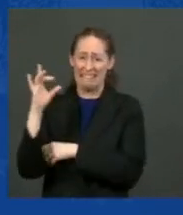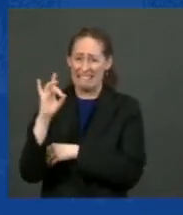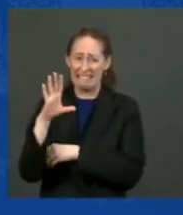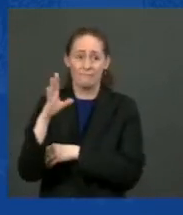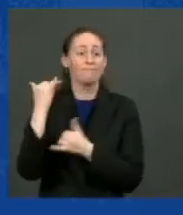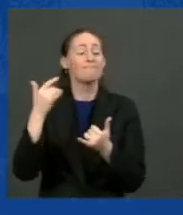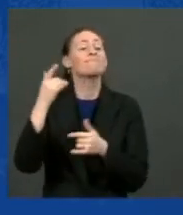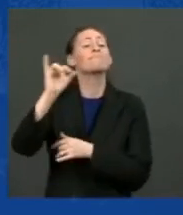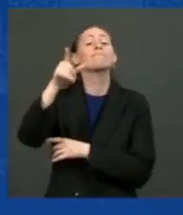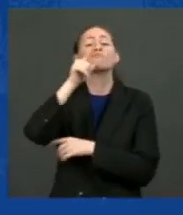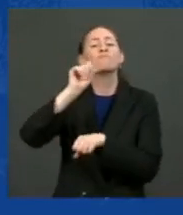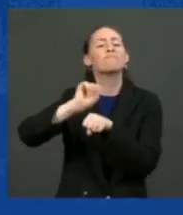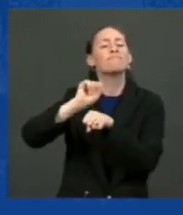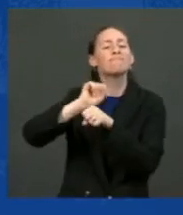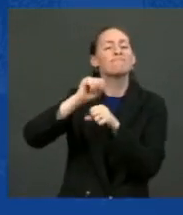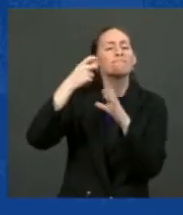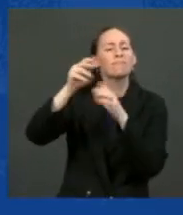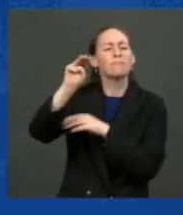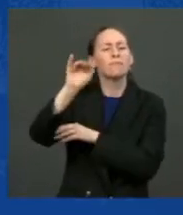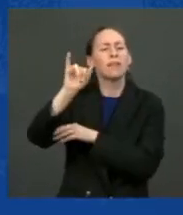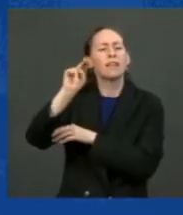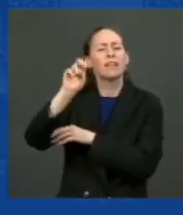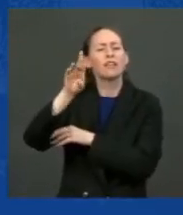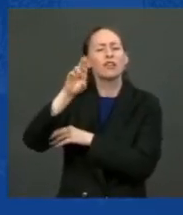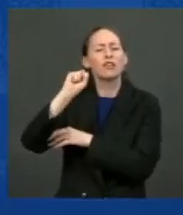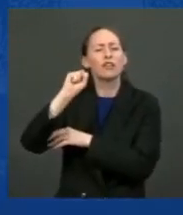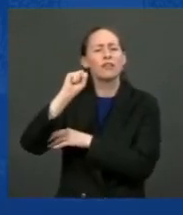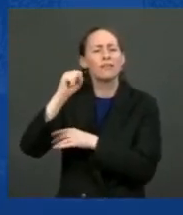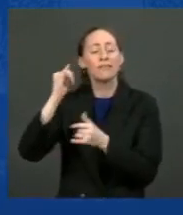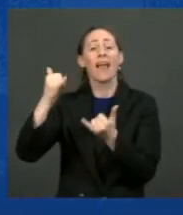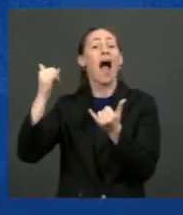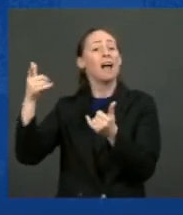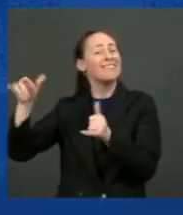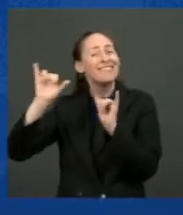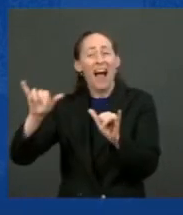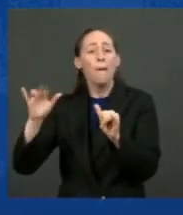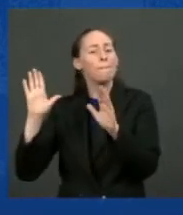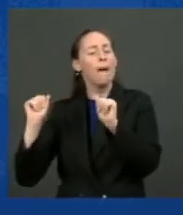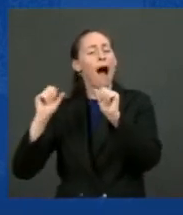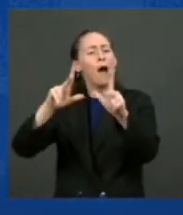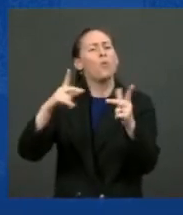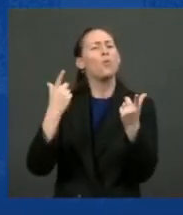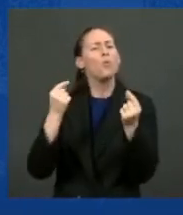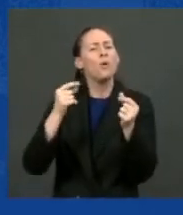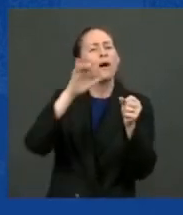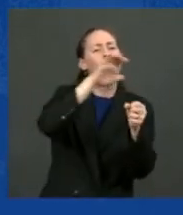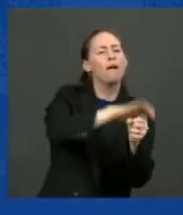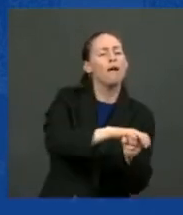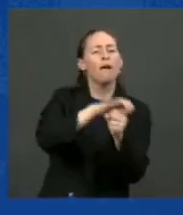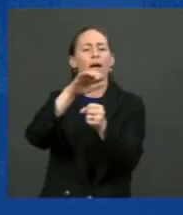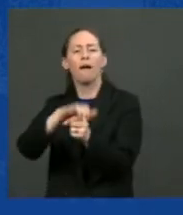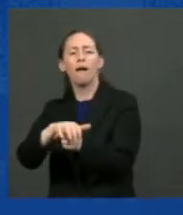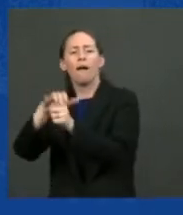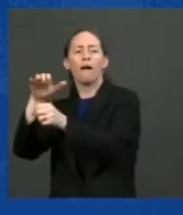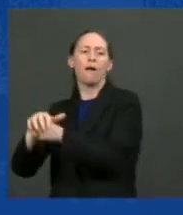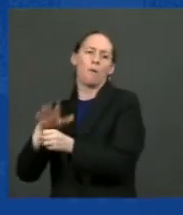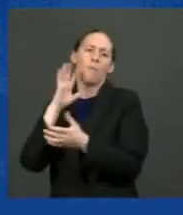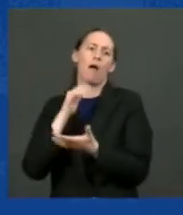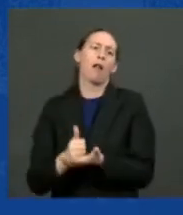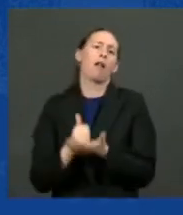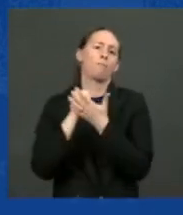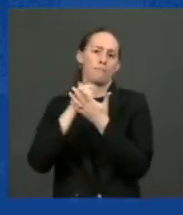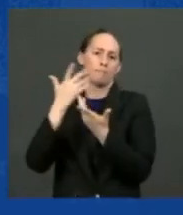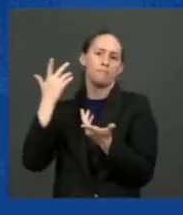we've... These are just must-haves. Everybody's got to have this. Let's argue about other things. It's going to help us meet the moment of the climate crisis and do away